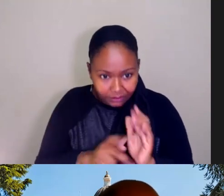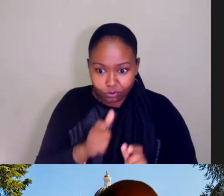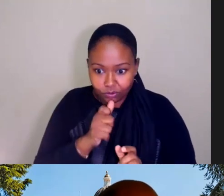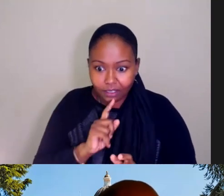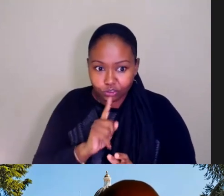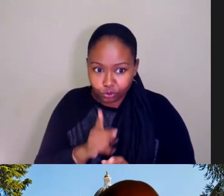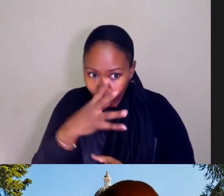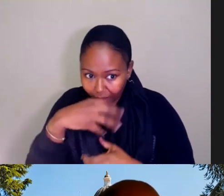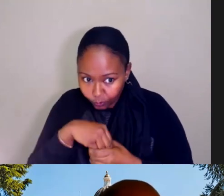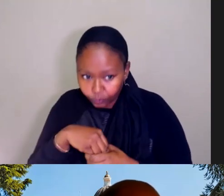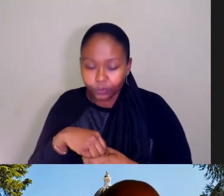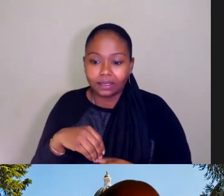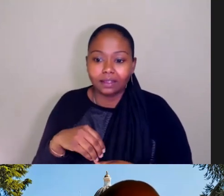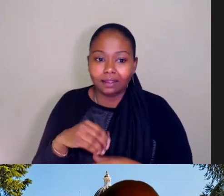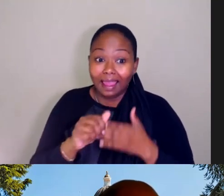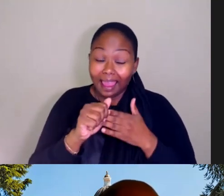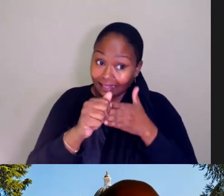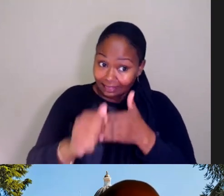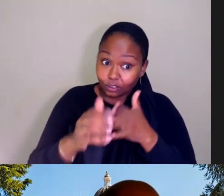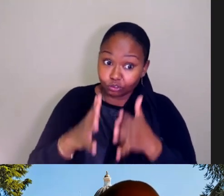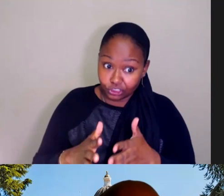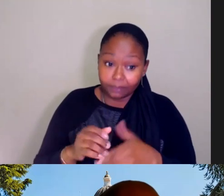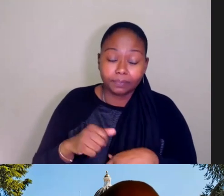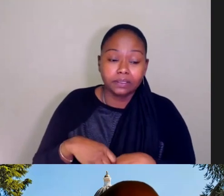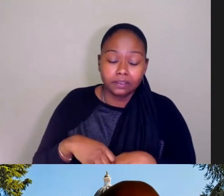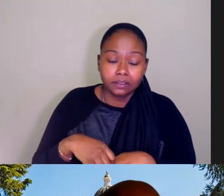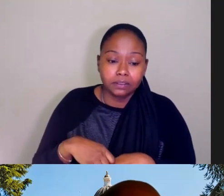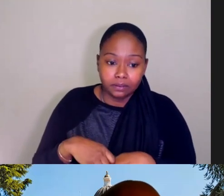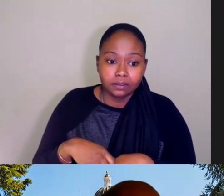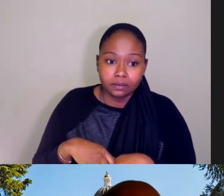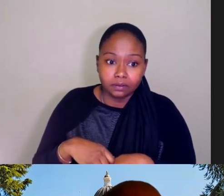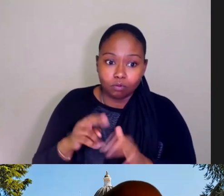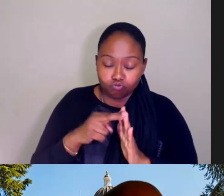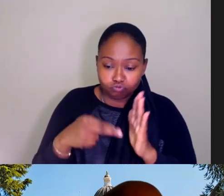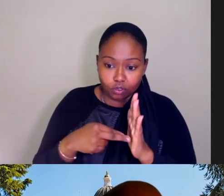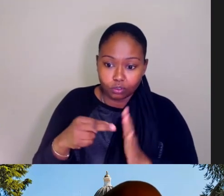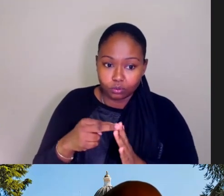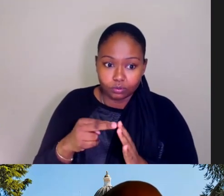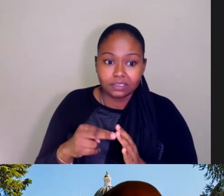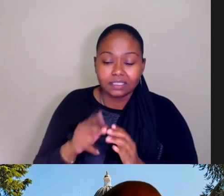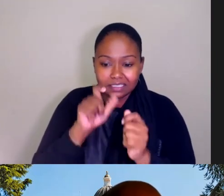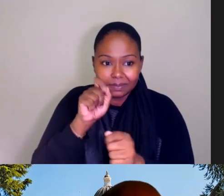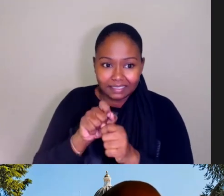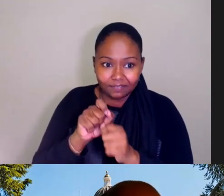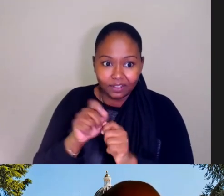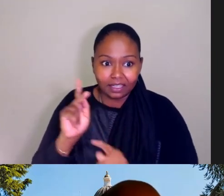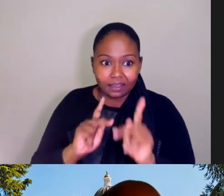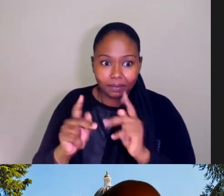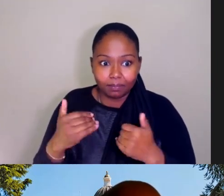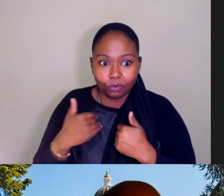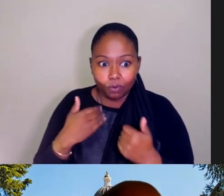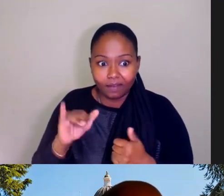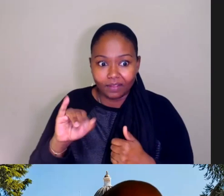including in leadership roles people with lived experience, especially people who are at the intersections of race